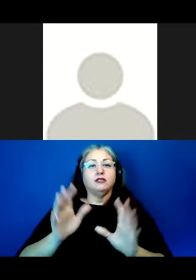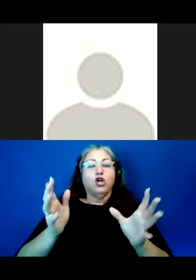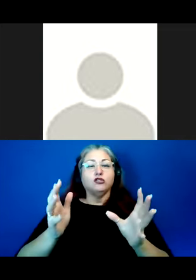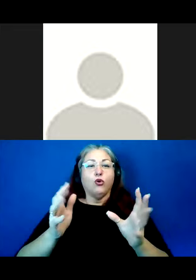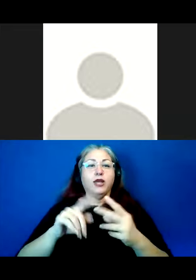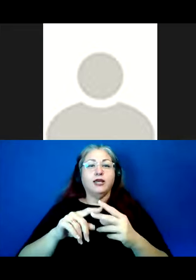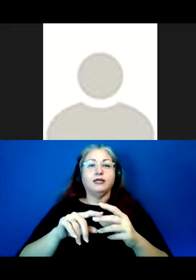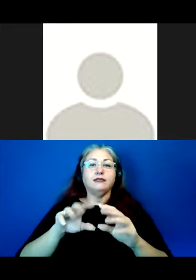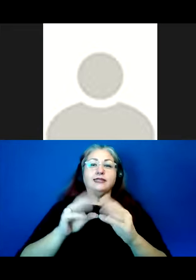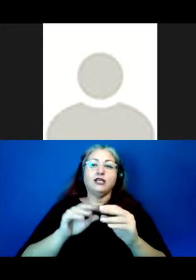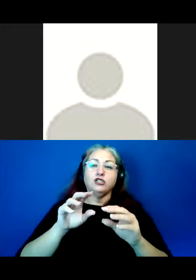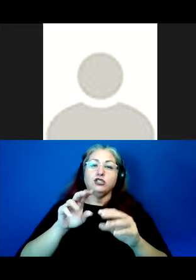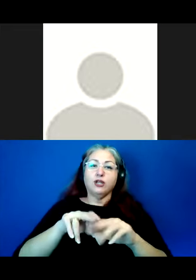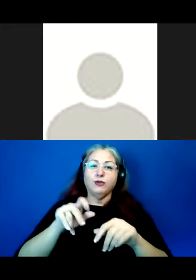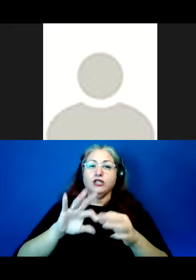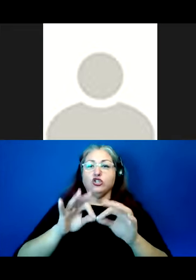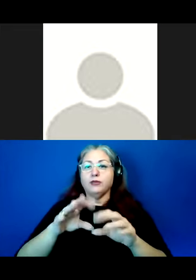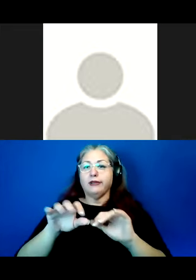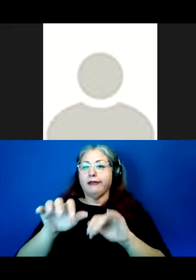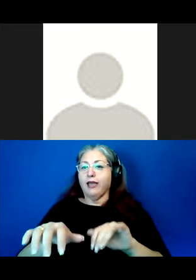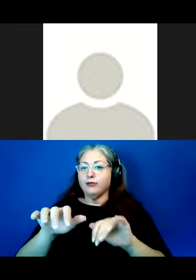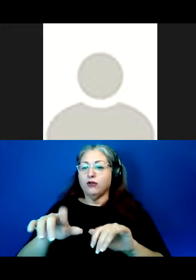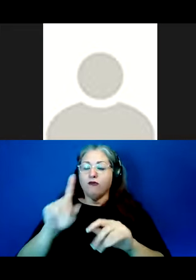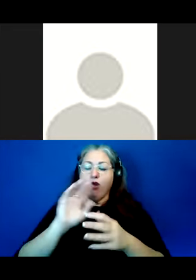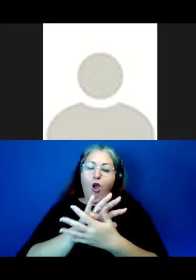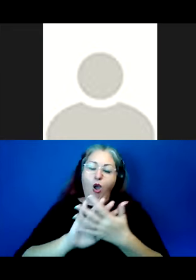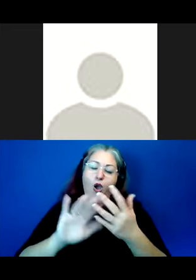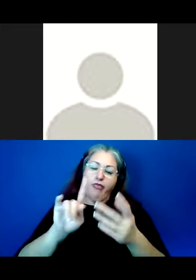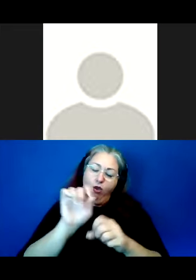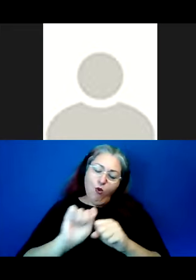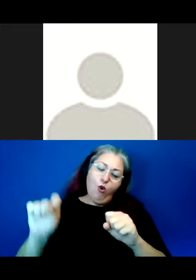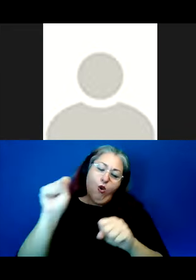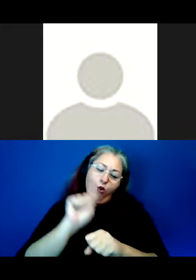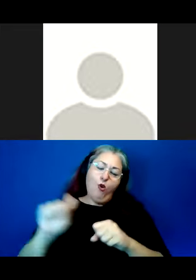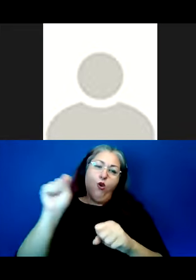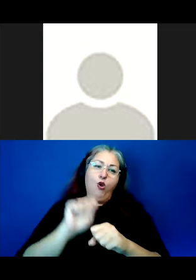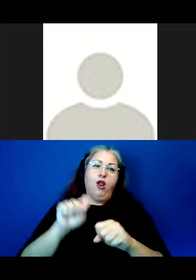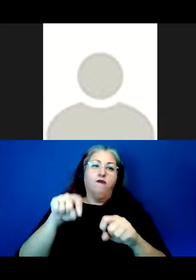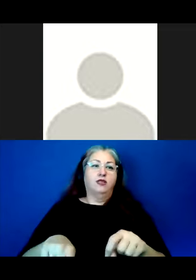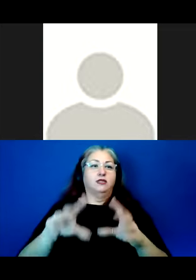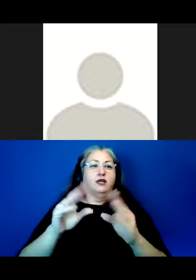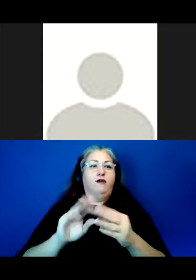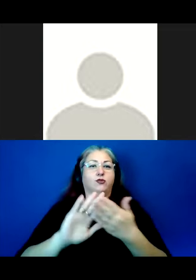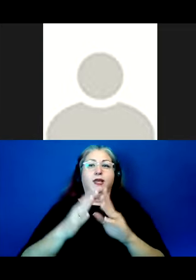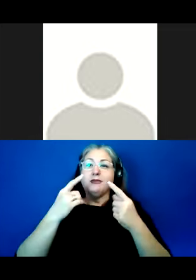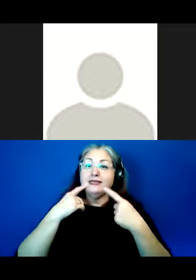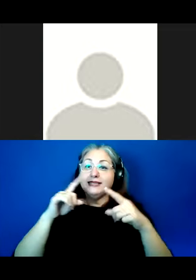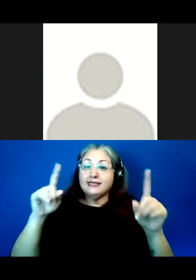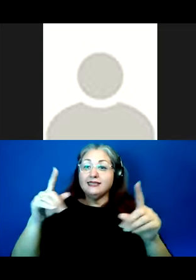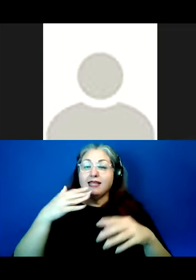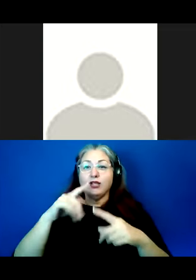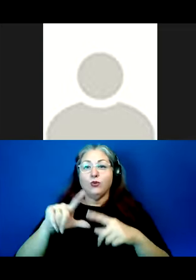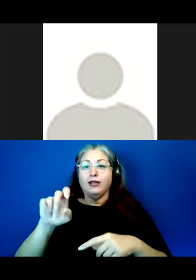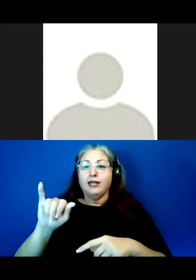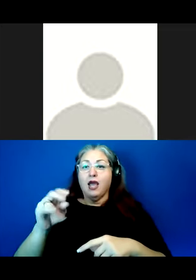session chairs, and our interpreters and captioners for all of their work in making this conference a success. We'd like to thank Lena